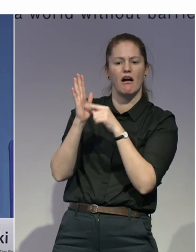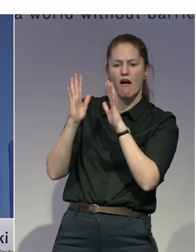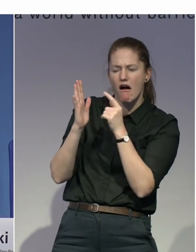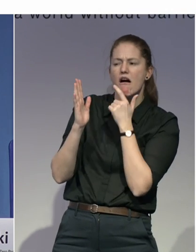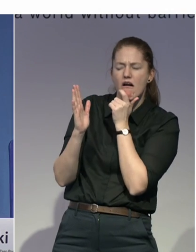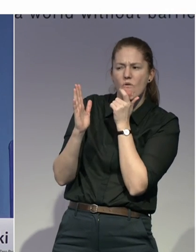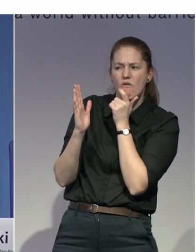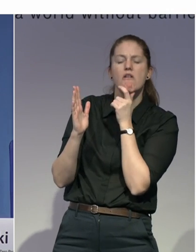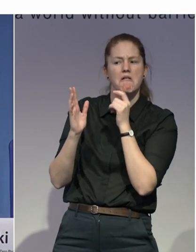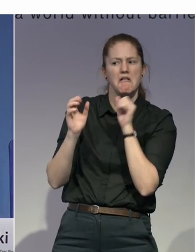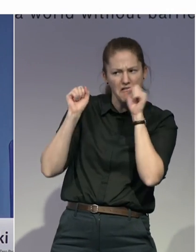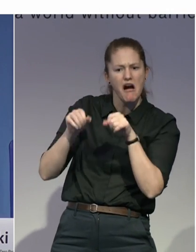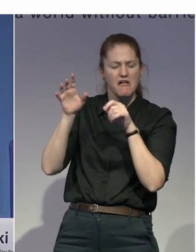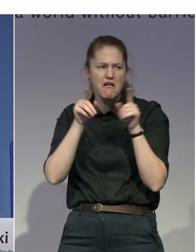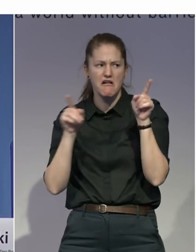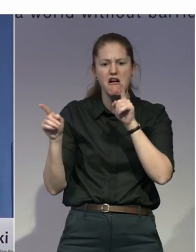Thank you. Thank Mutesa?